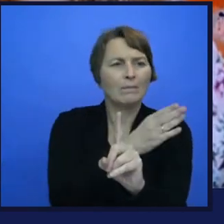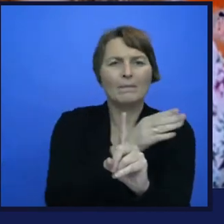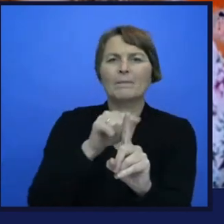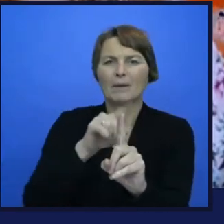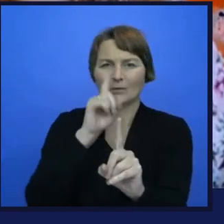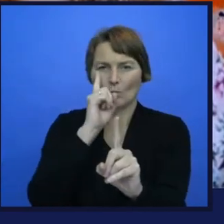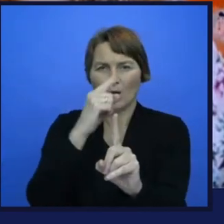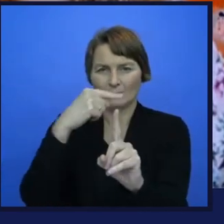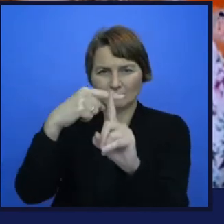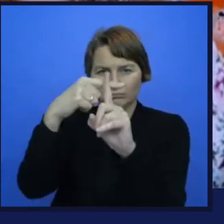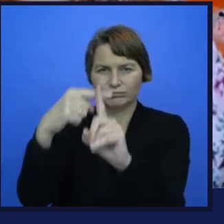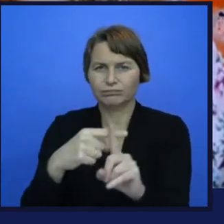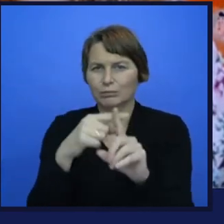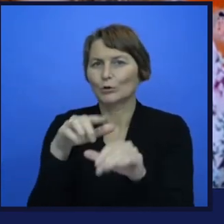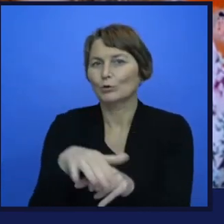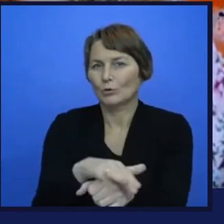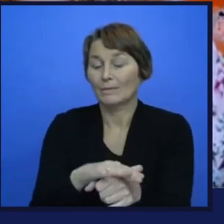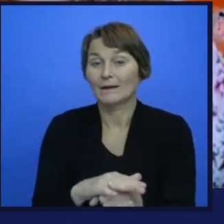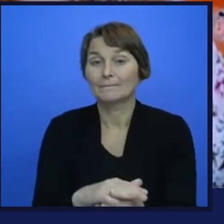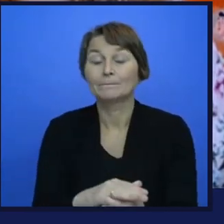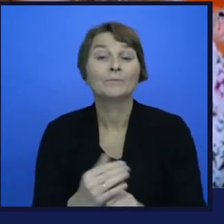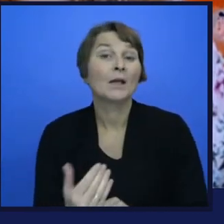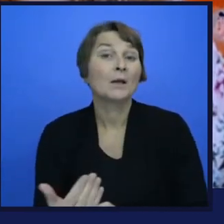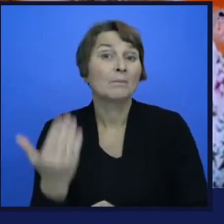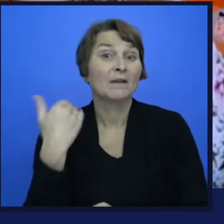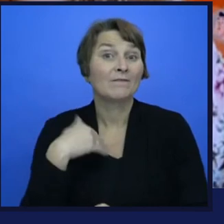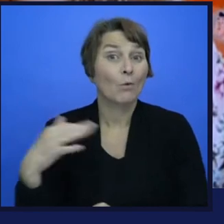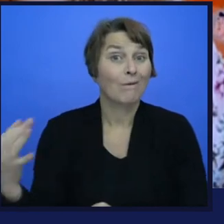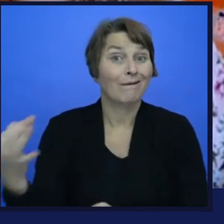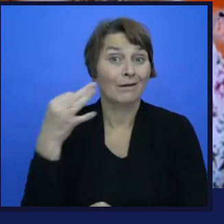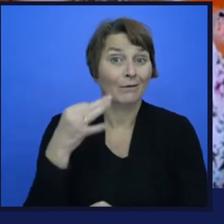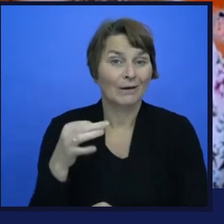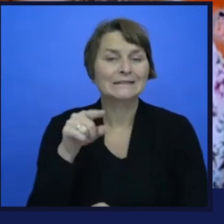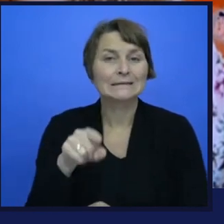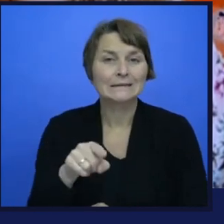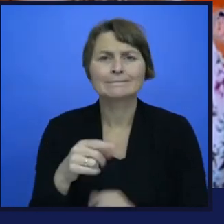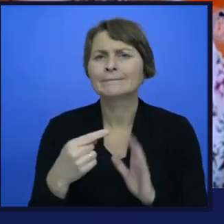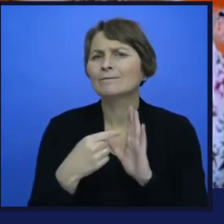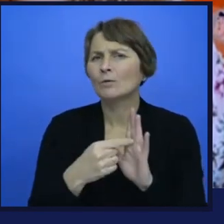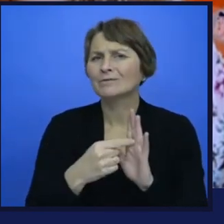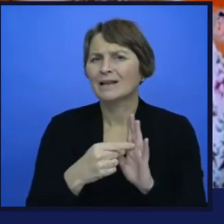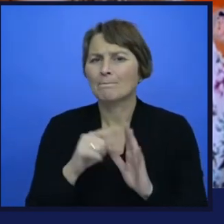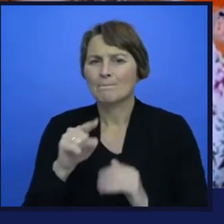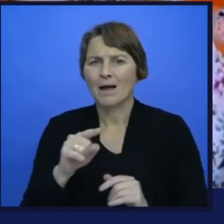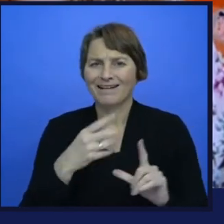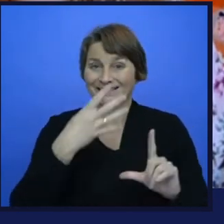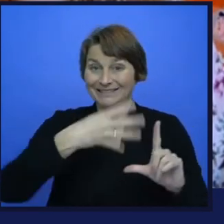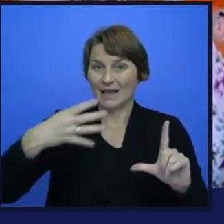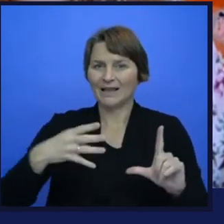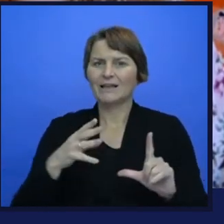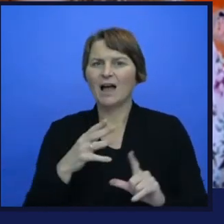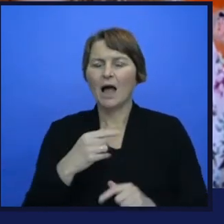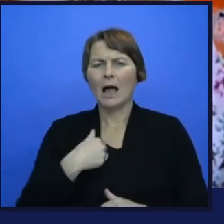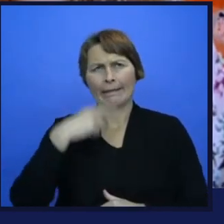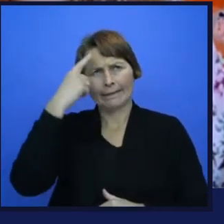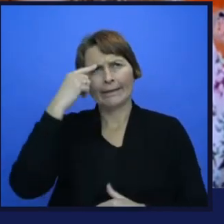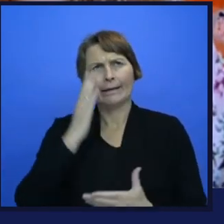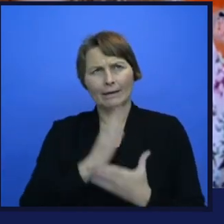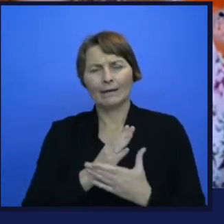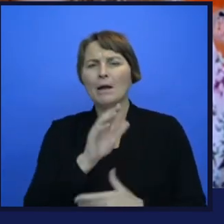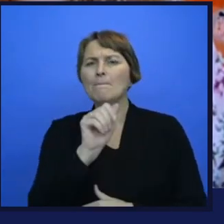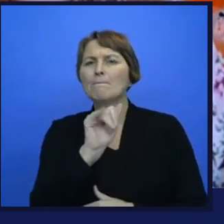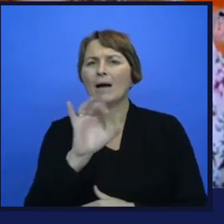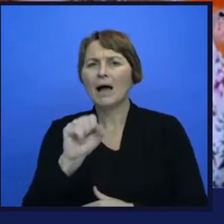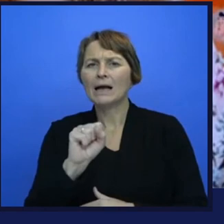was speaking, there was a question, can the device identify registration numbers, registration plate for